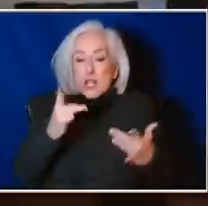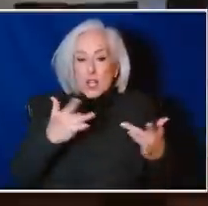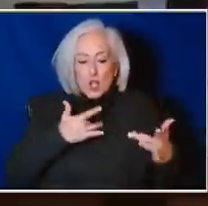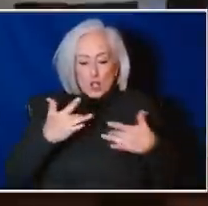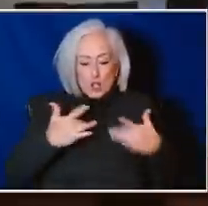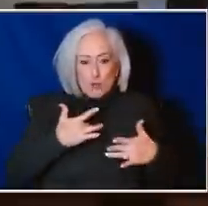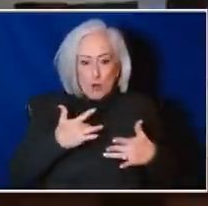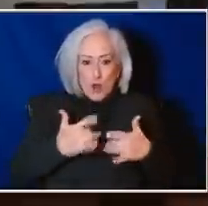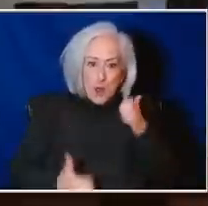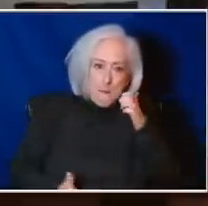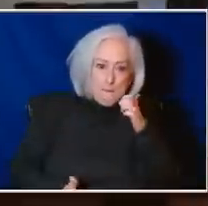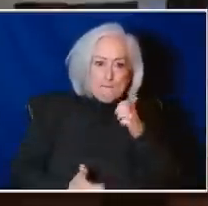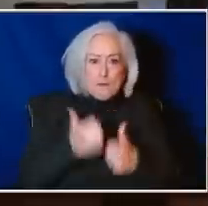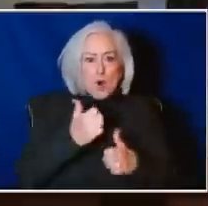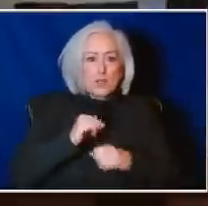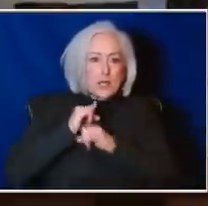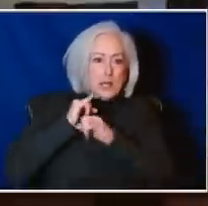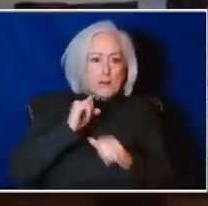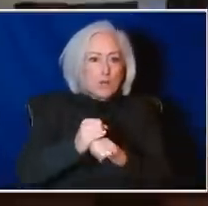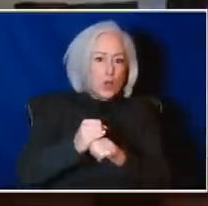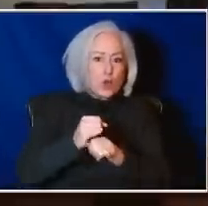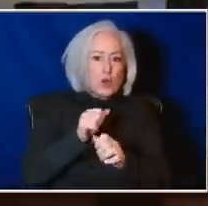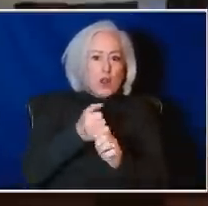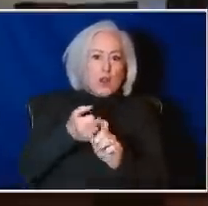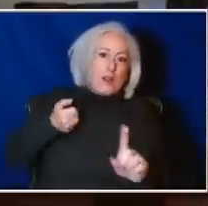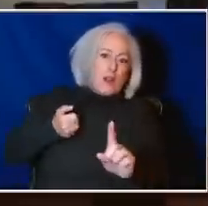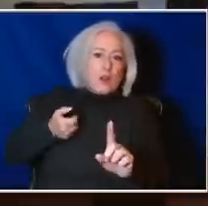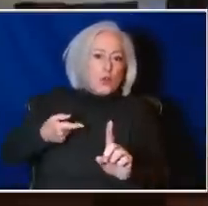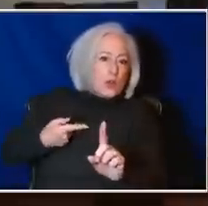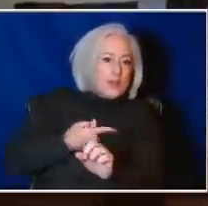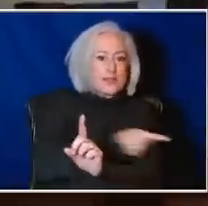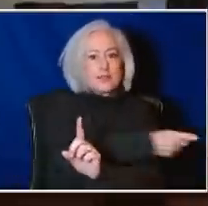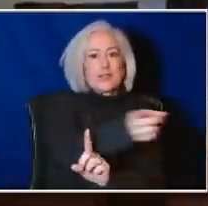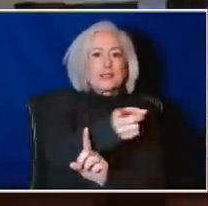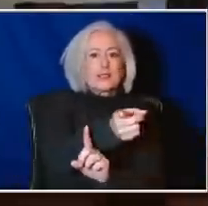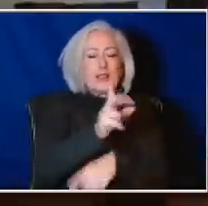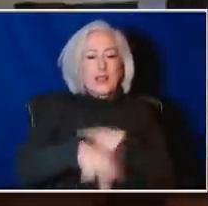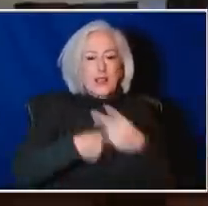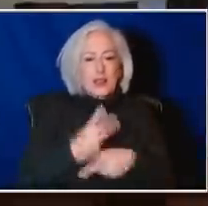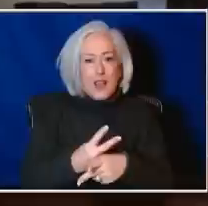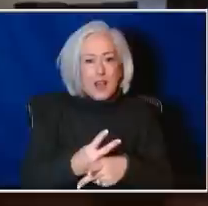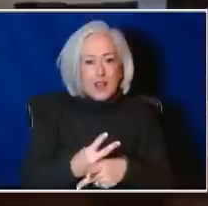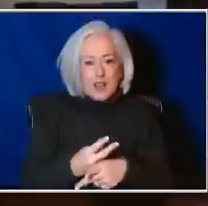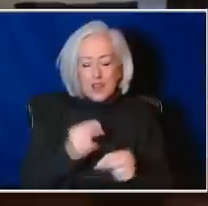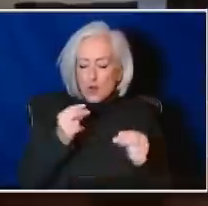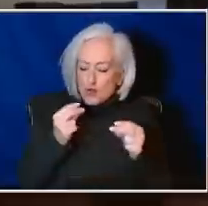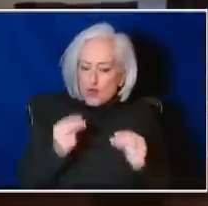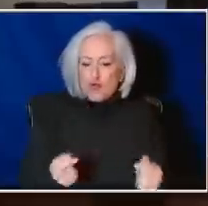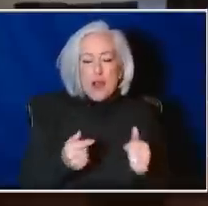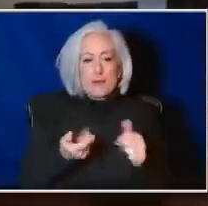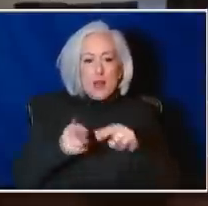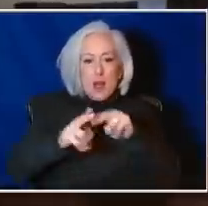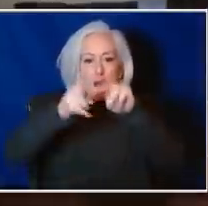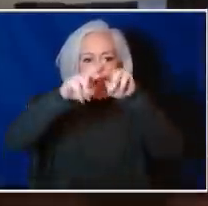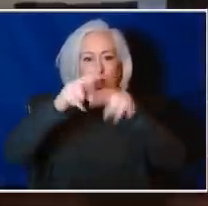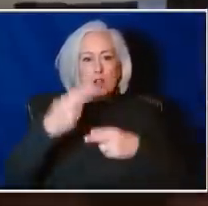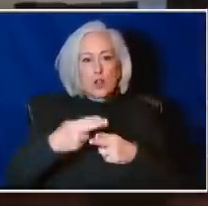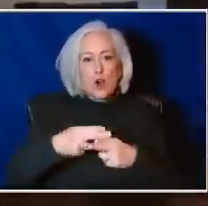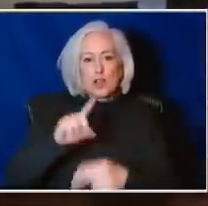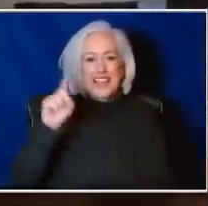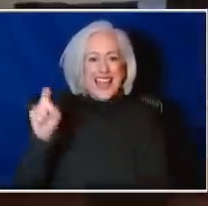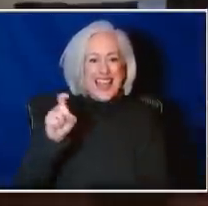the most immune evasive variant we've seen yet is rapidly rising called XBB.